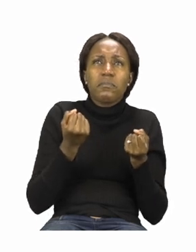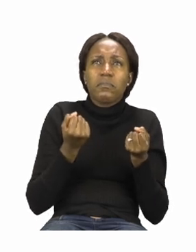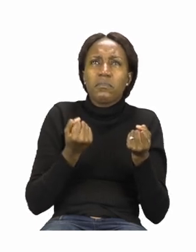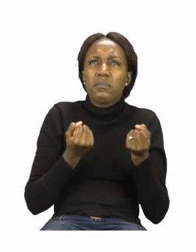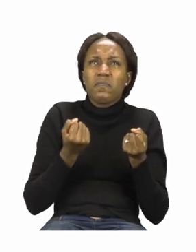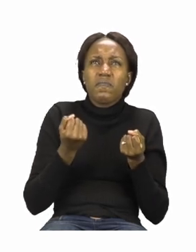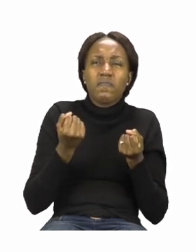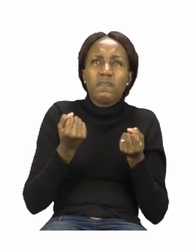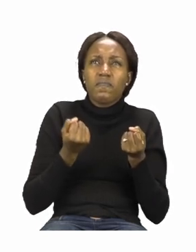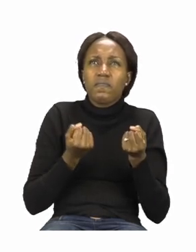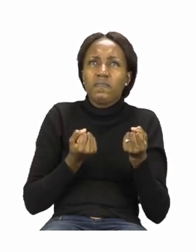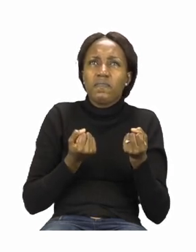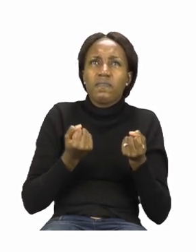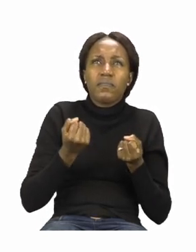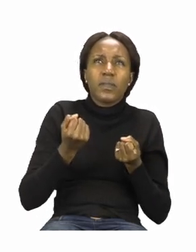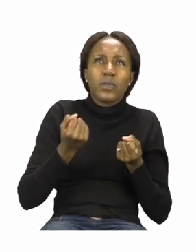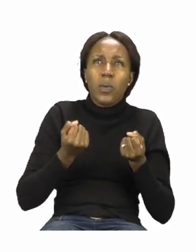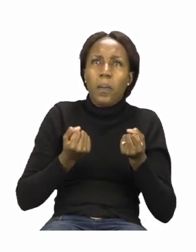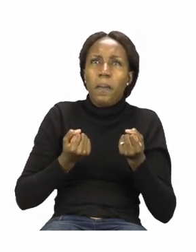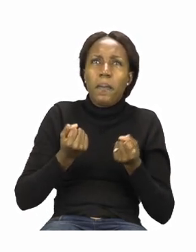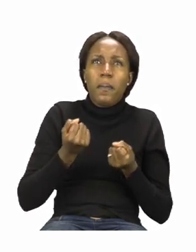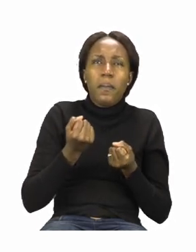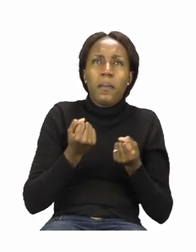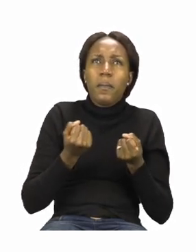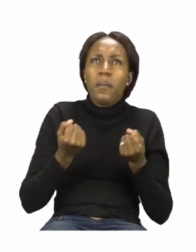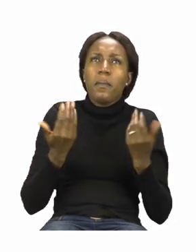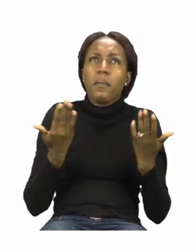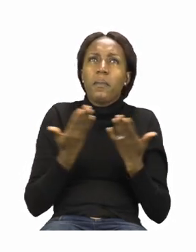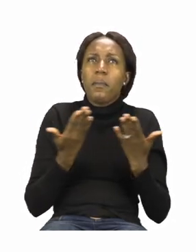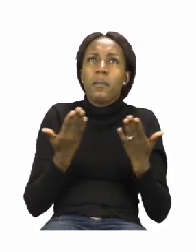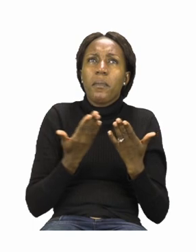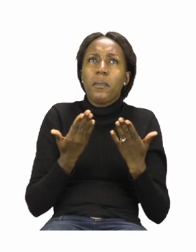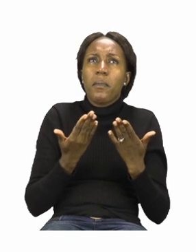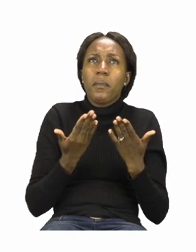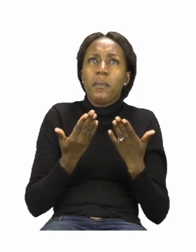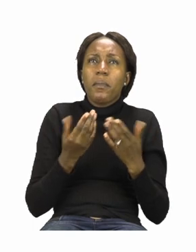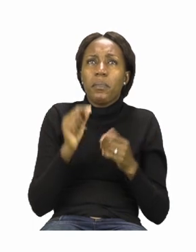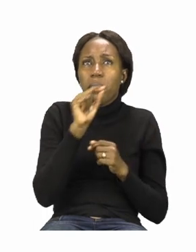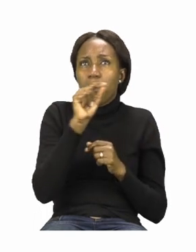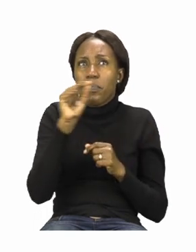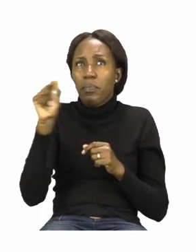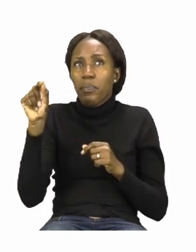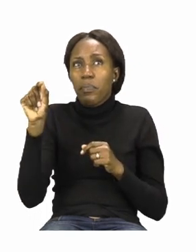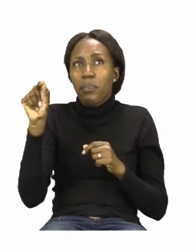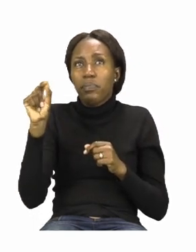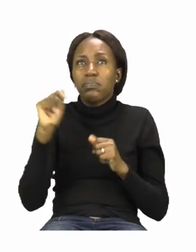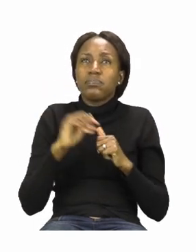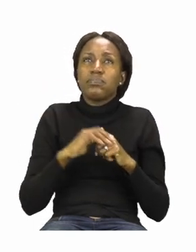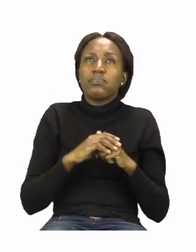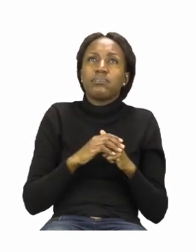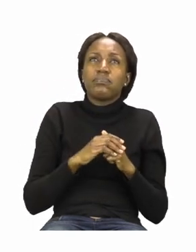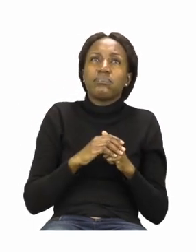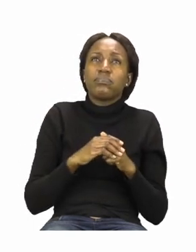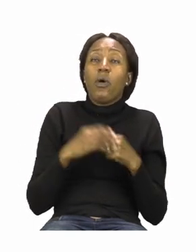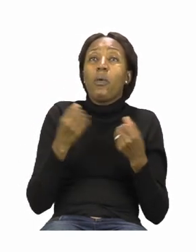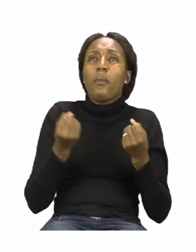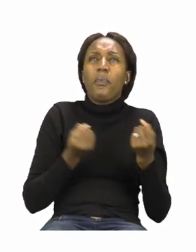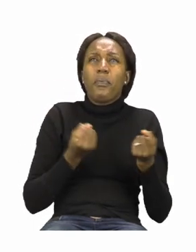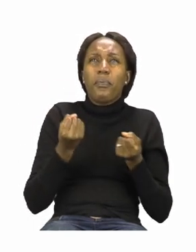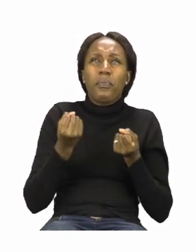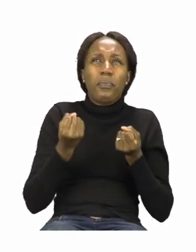a car moves on dash. A car